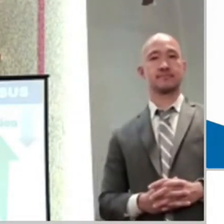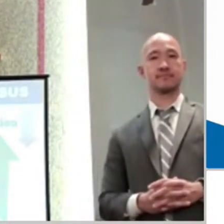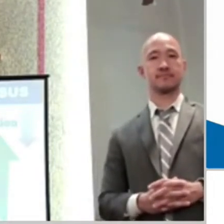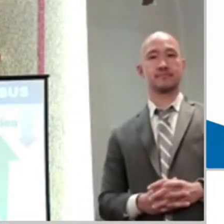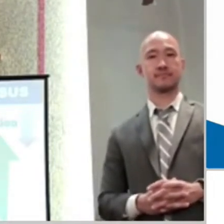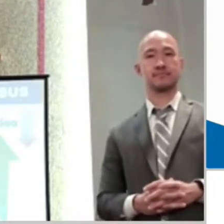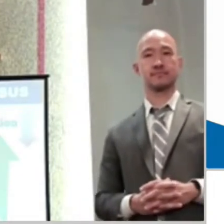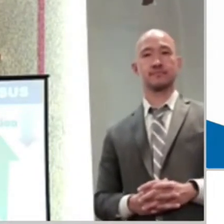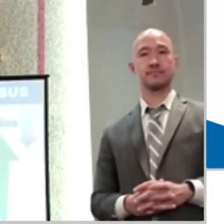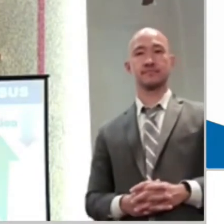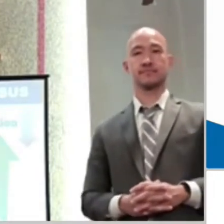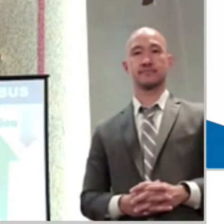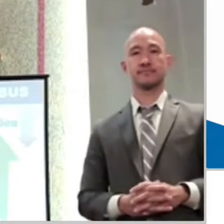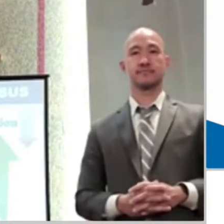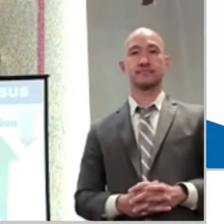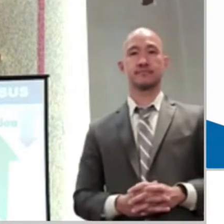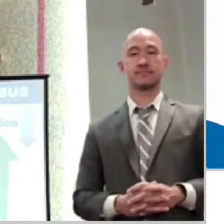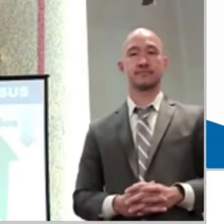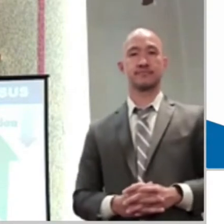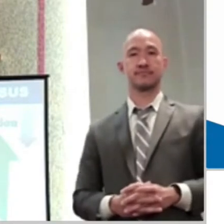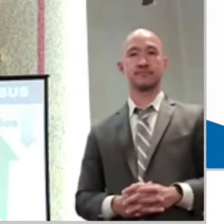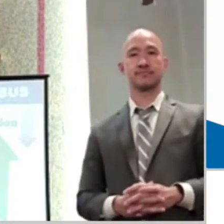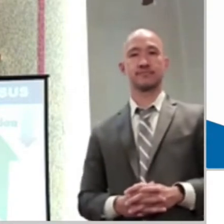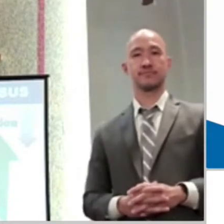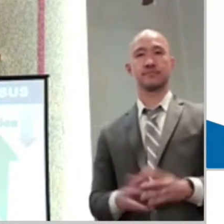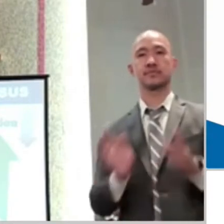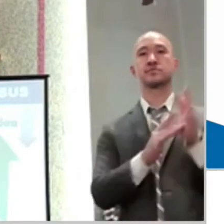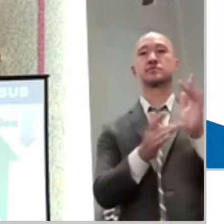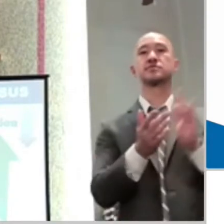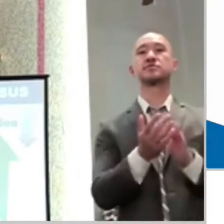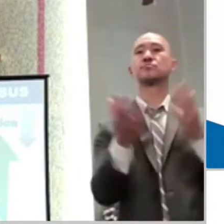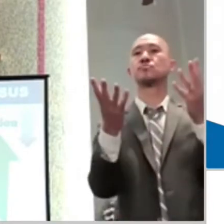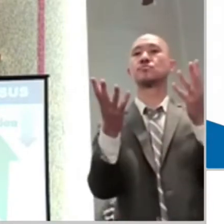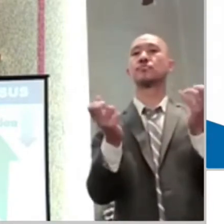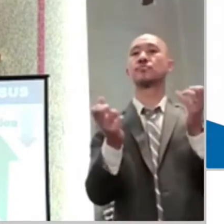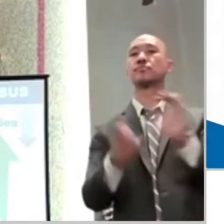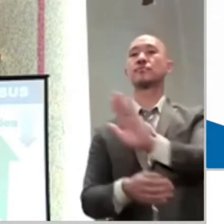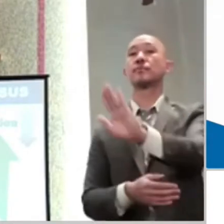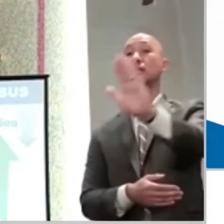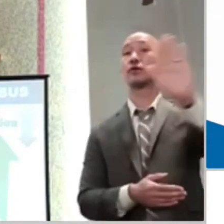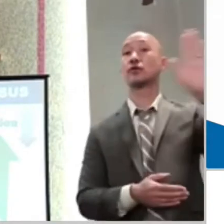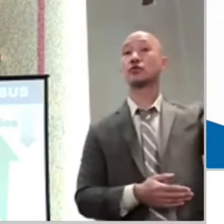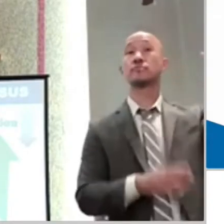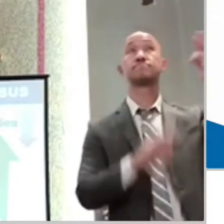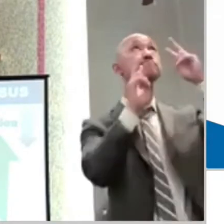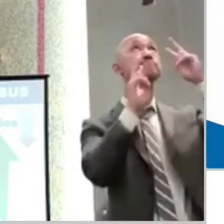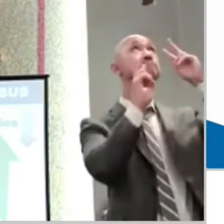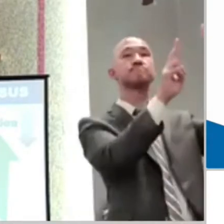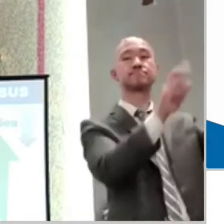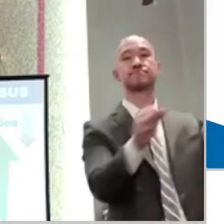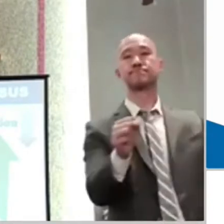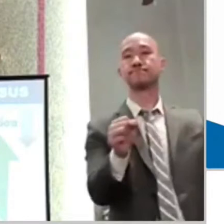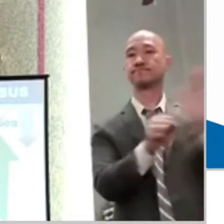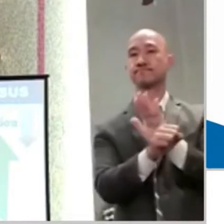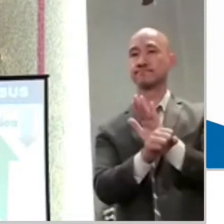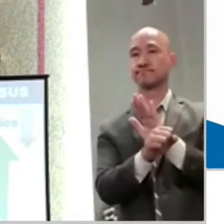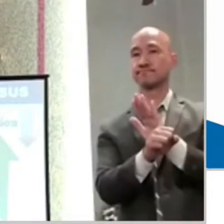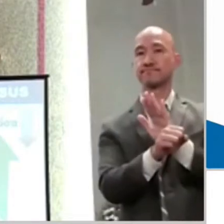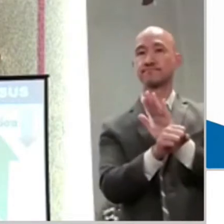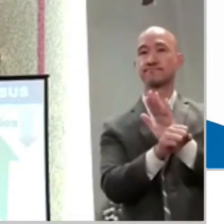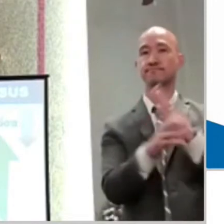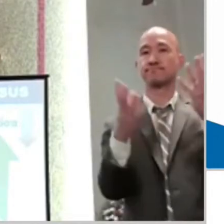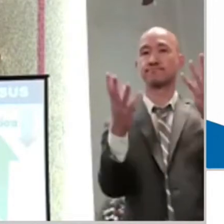He wants our purity in the form of obedience because that is faith, as I said in the beginning of the lesson.